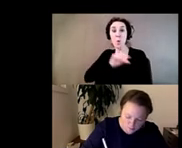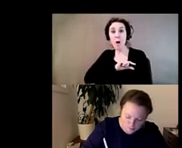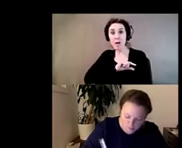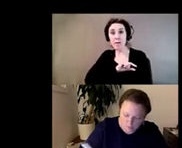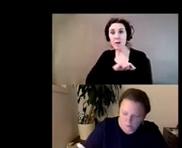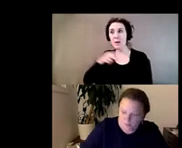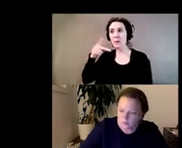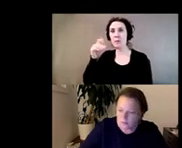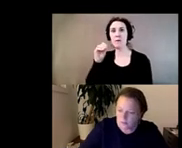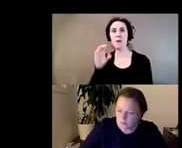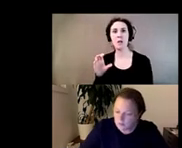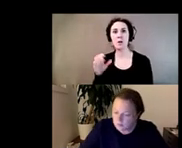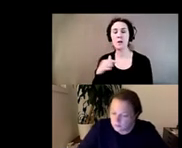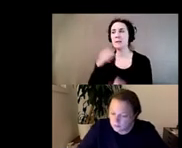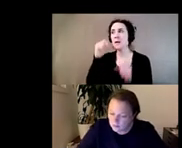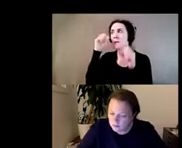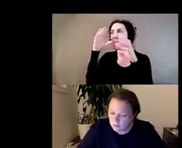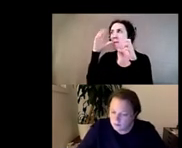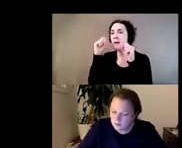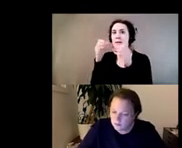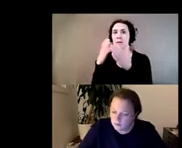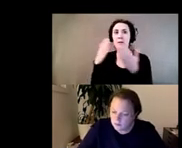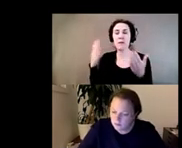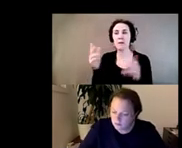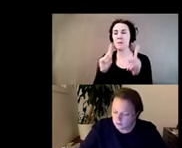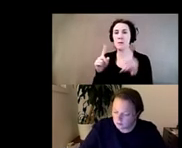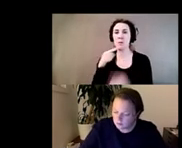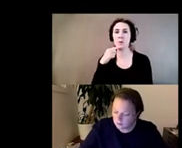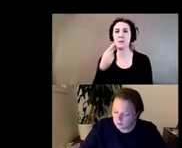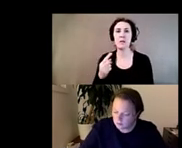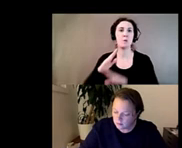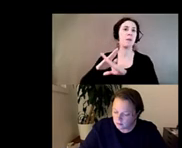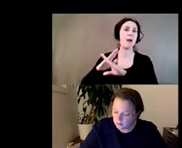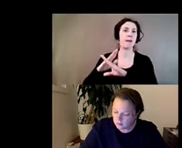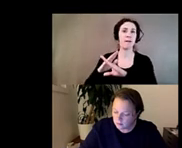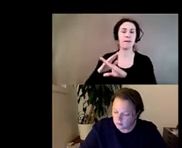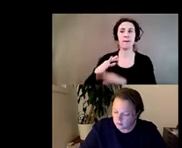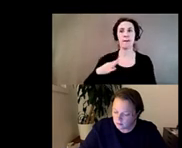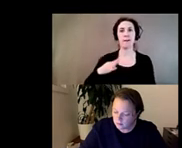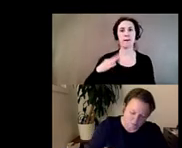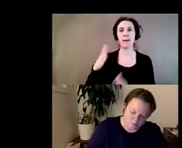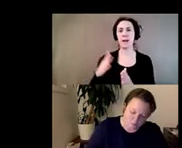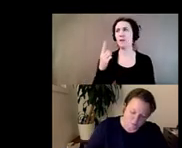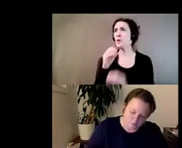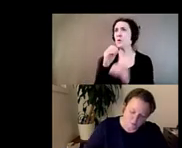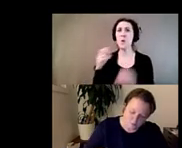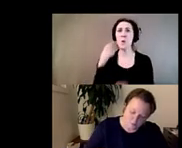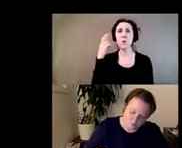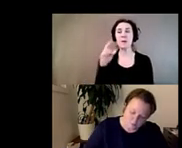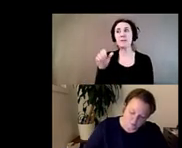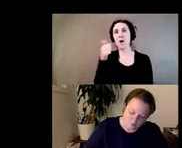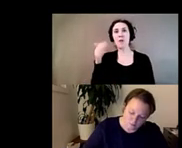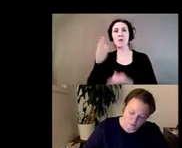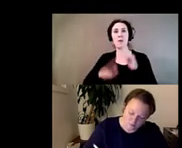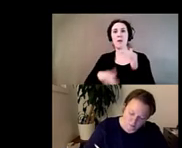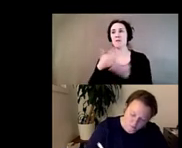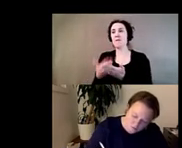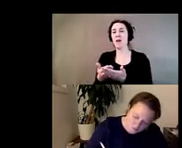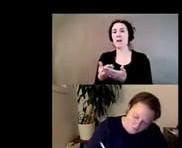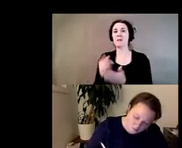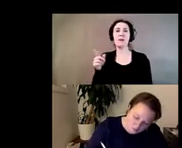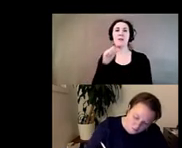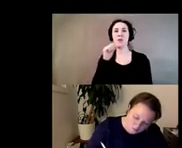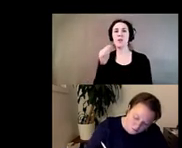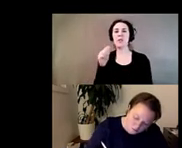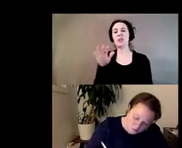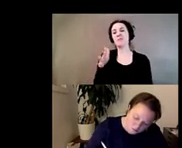astounding the things that will come out of people's mouths to block a candidate for no reason other than that they're not the mediocre white person that